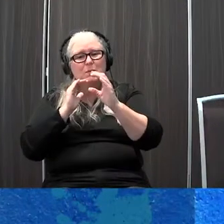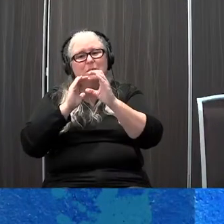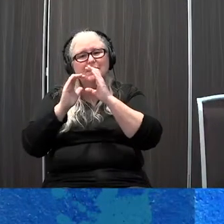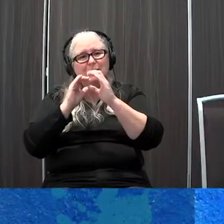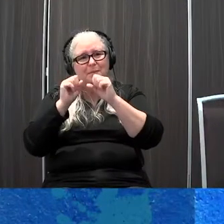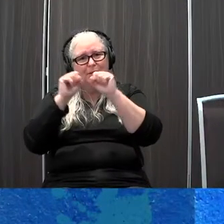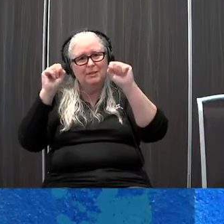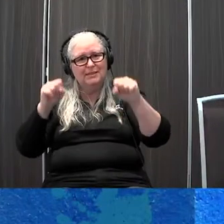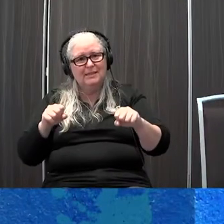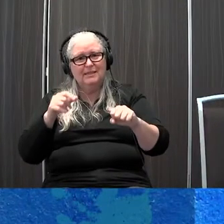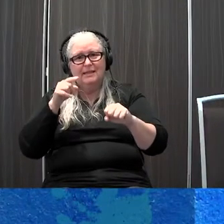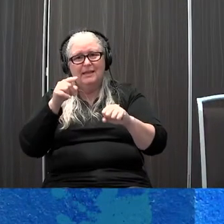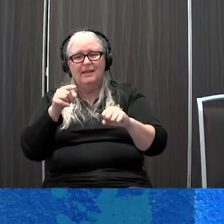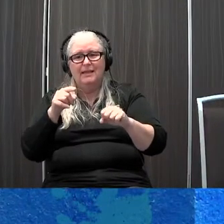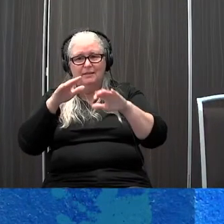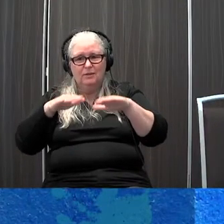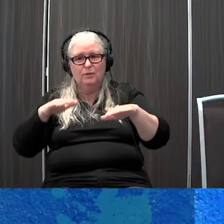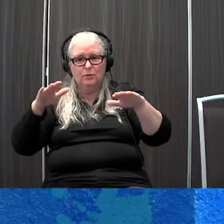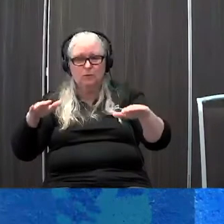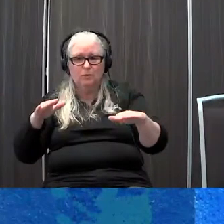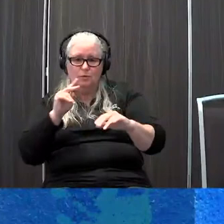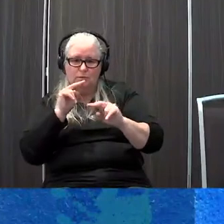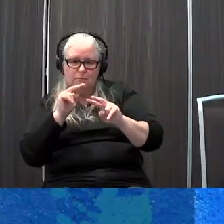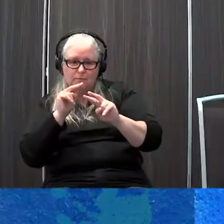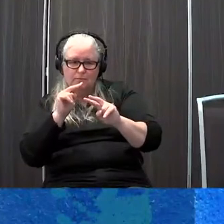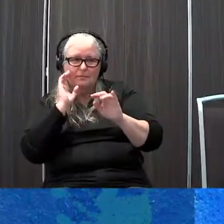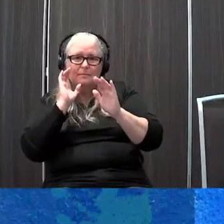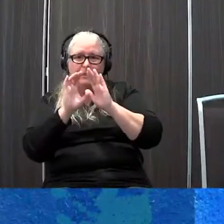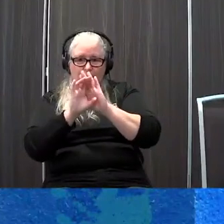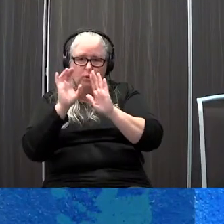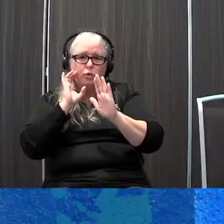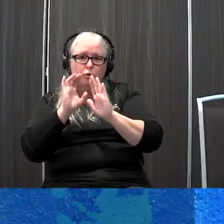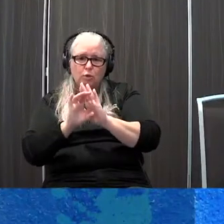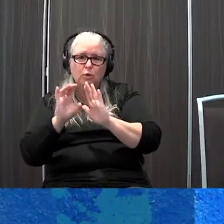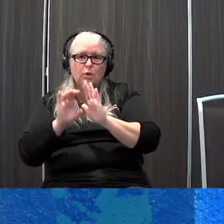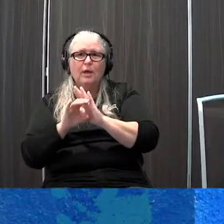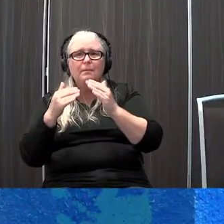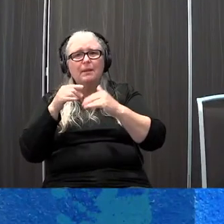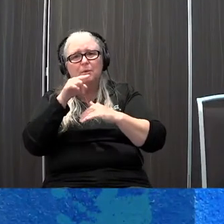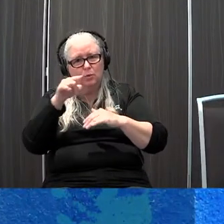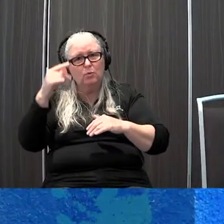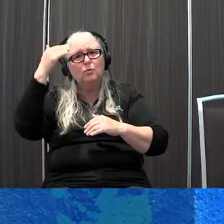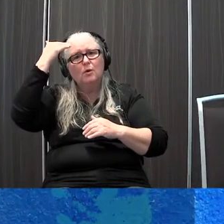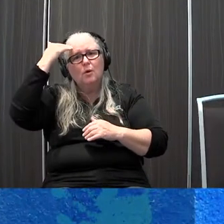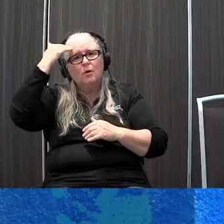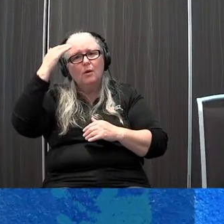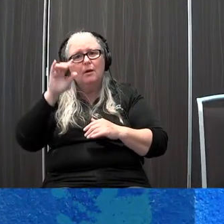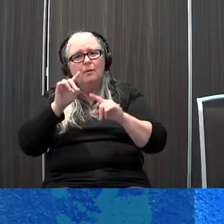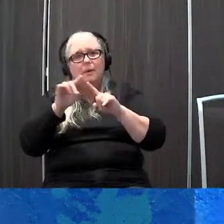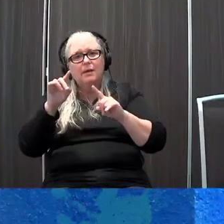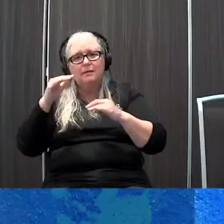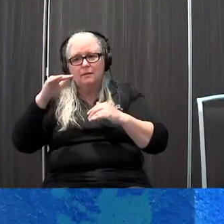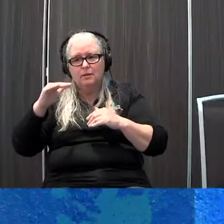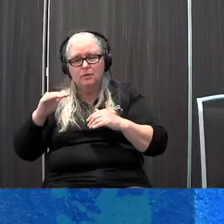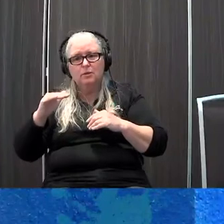child begins by discriminating the picture some of you may have heard of this before but the child exchanges